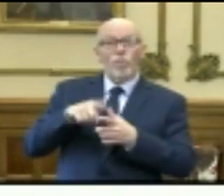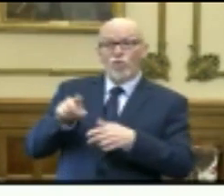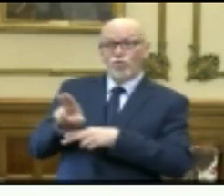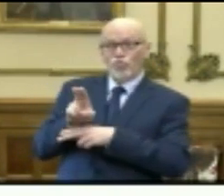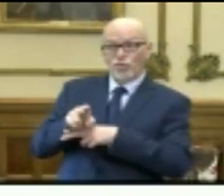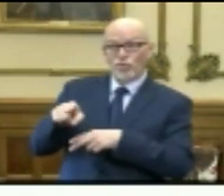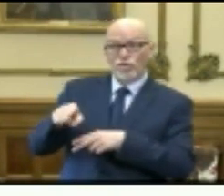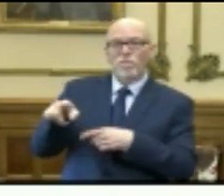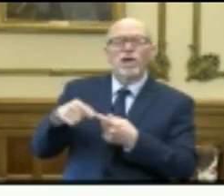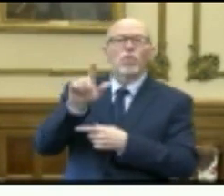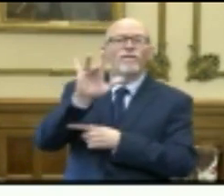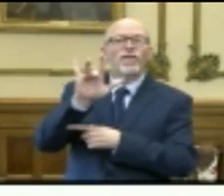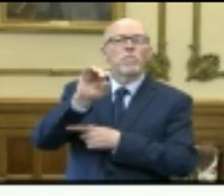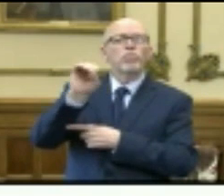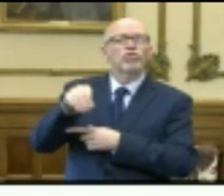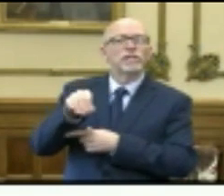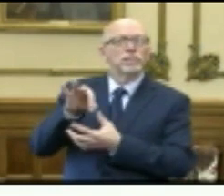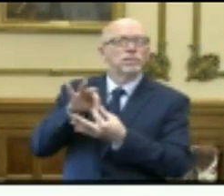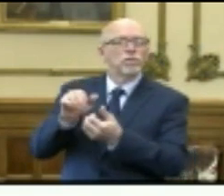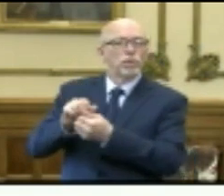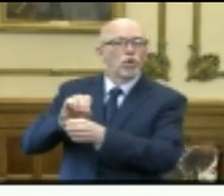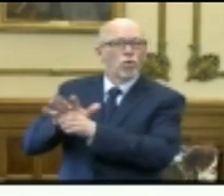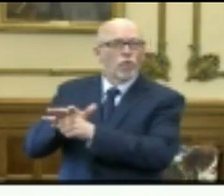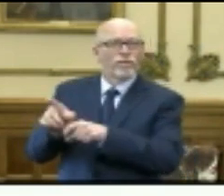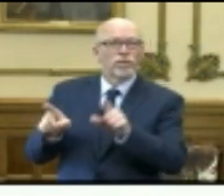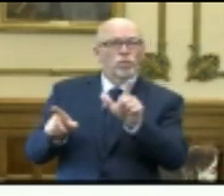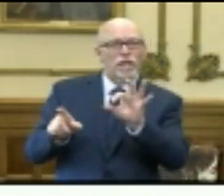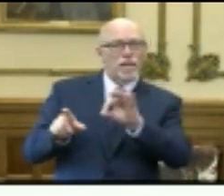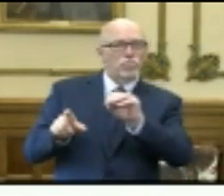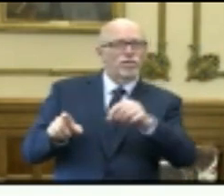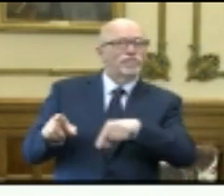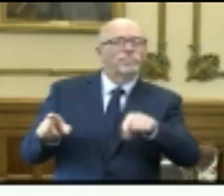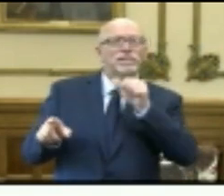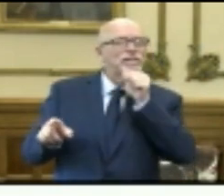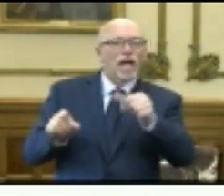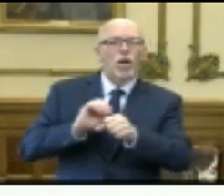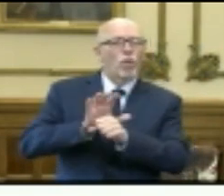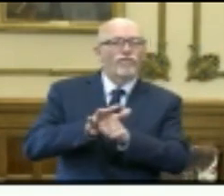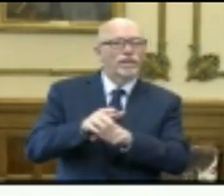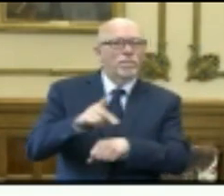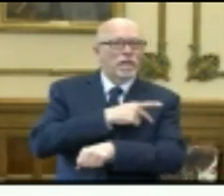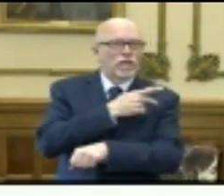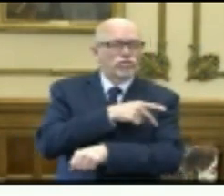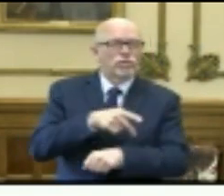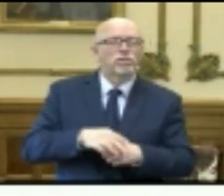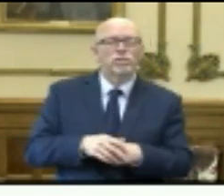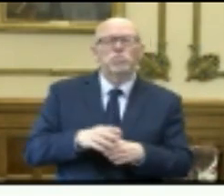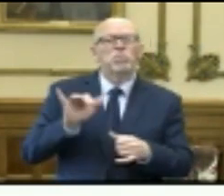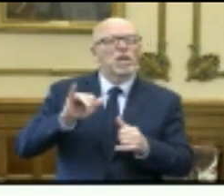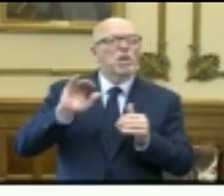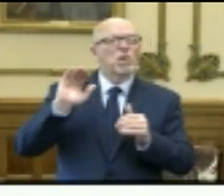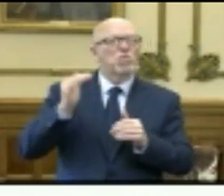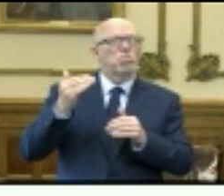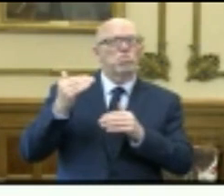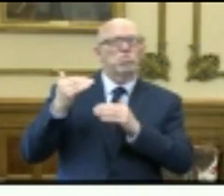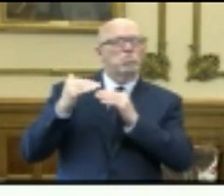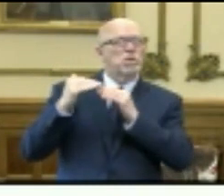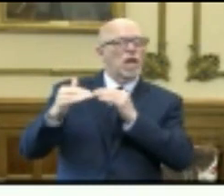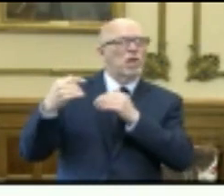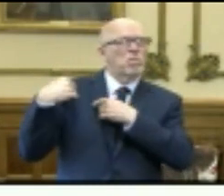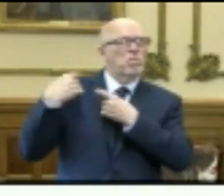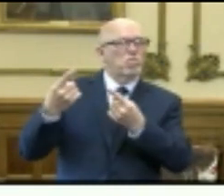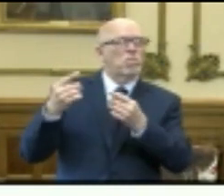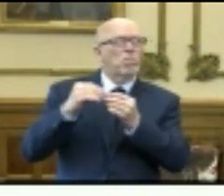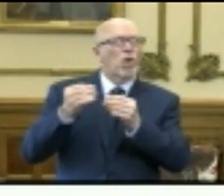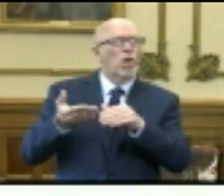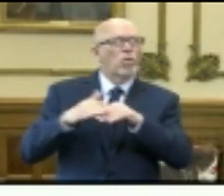about 25 percent are COVID-related cases, and about 29 percent are non-COVID. And that has remained stable to actually a little bit increasing